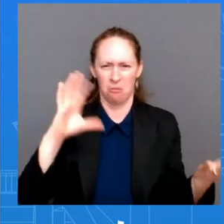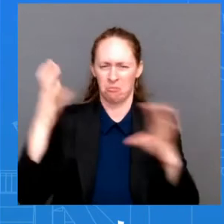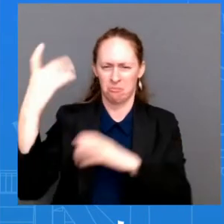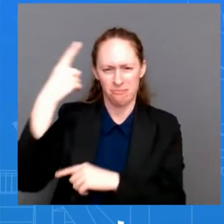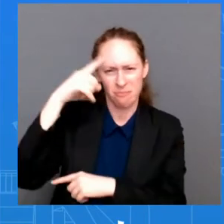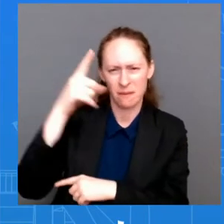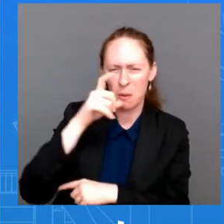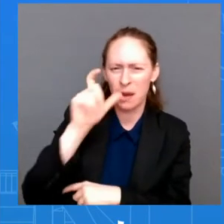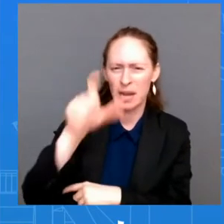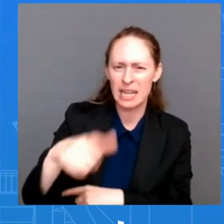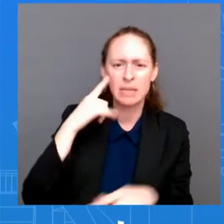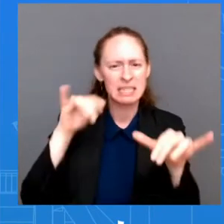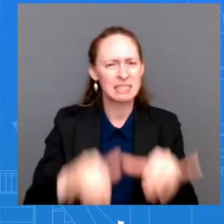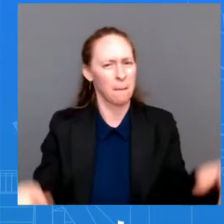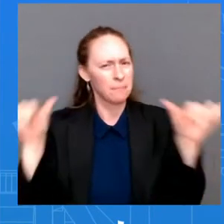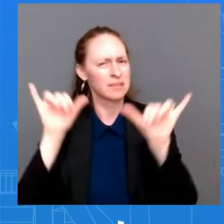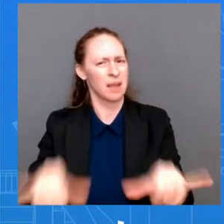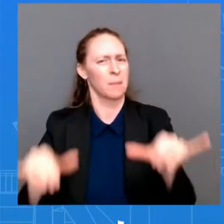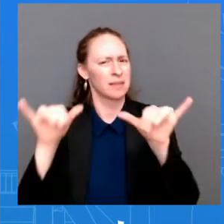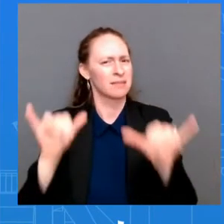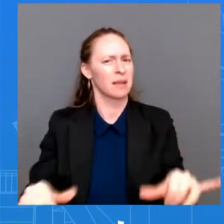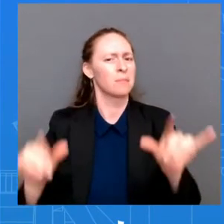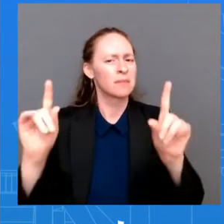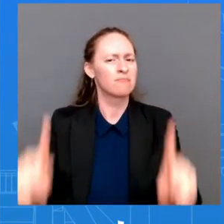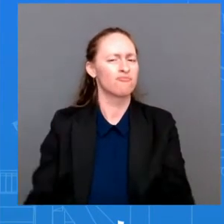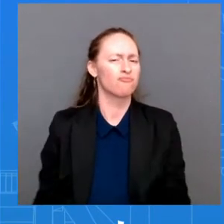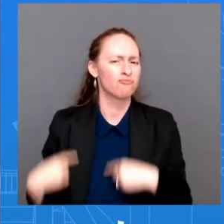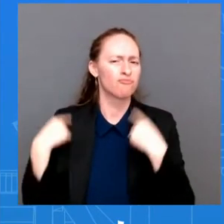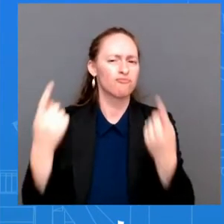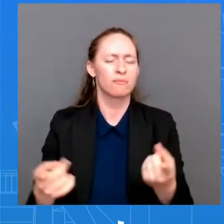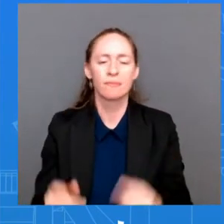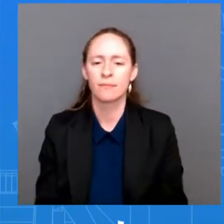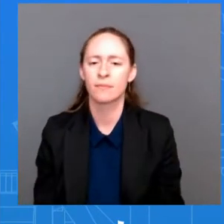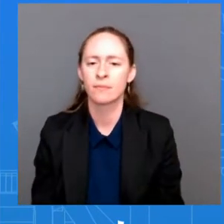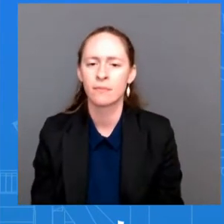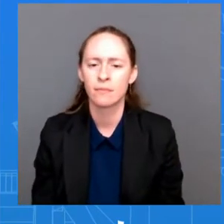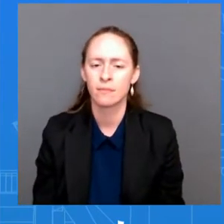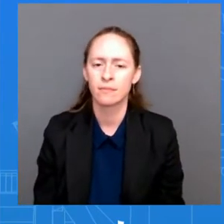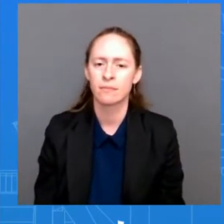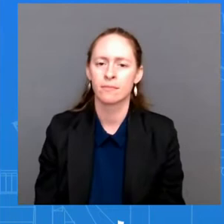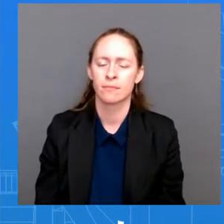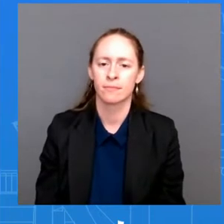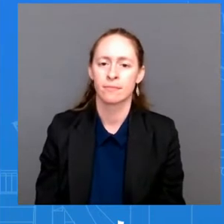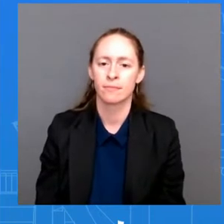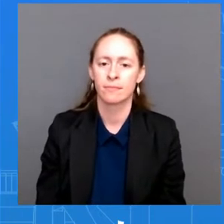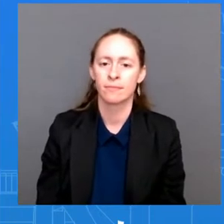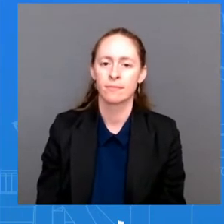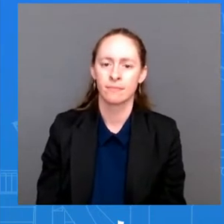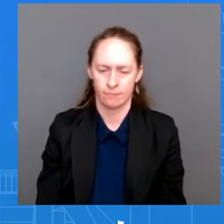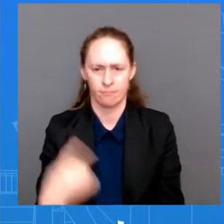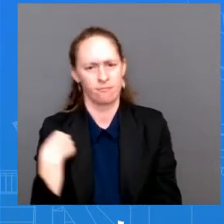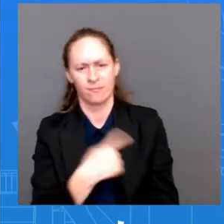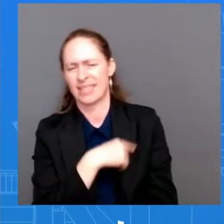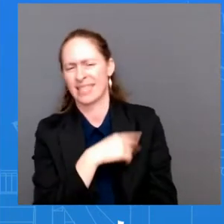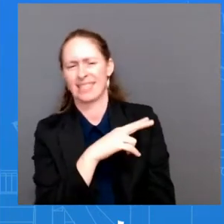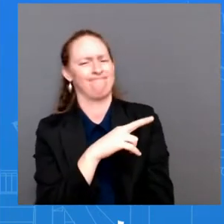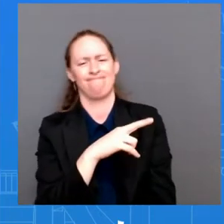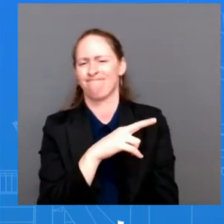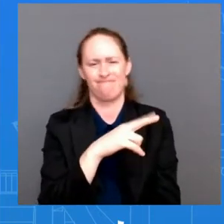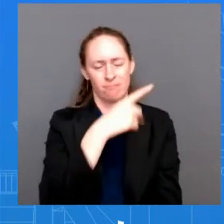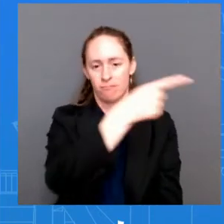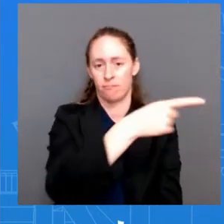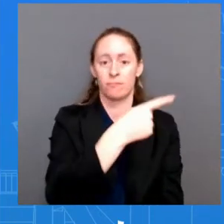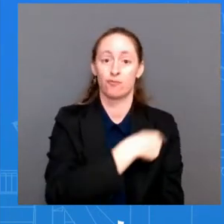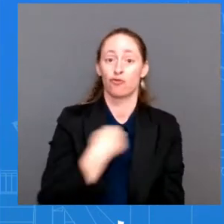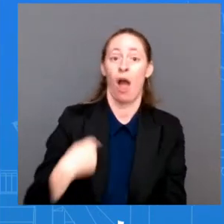PRC effort to use it to do so. We will not take the bait or engage in saber rattling. At the